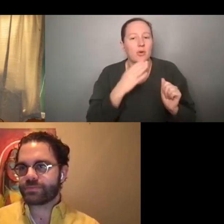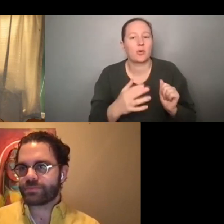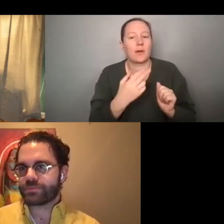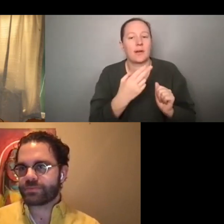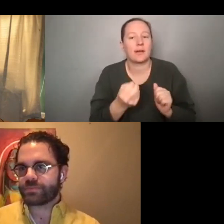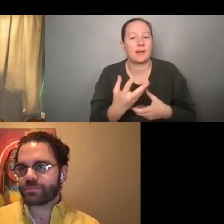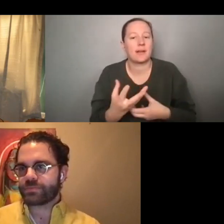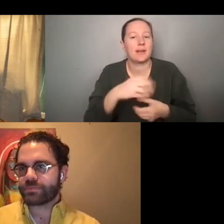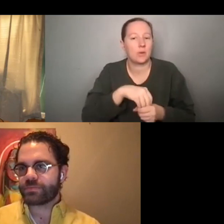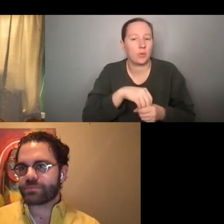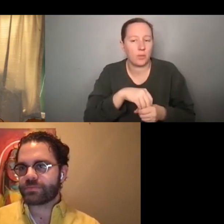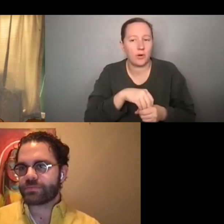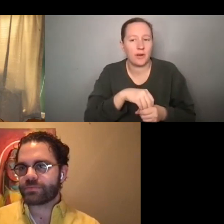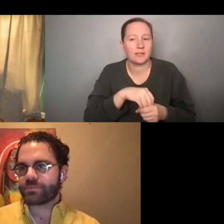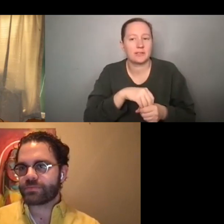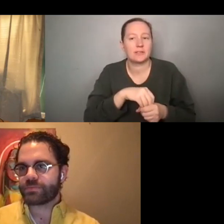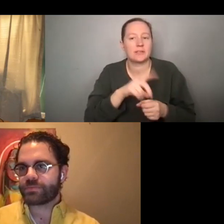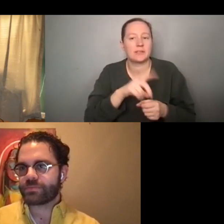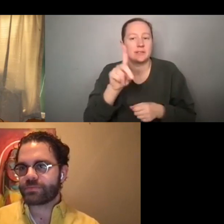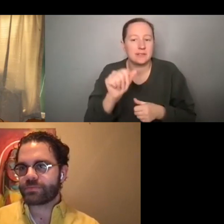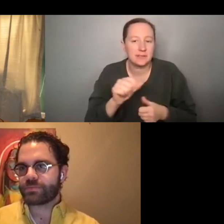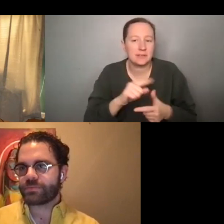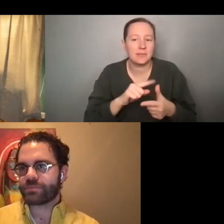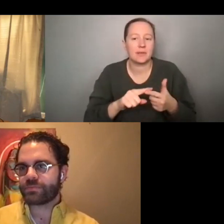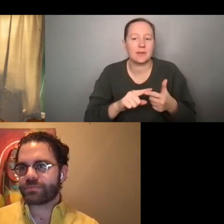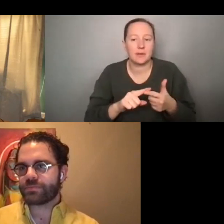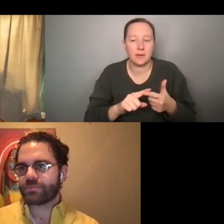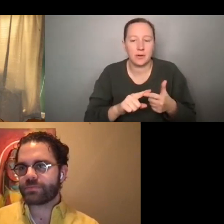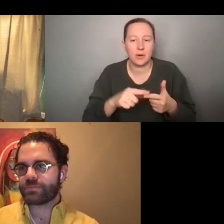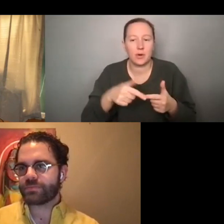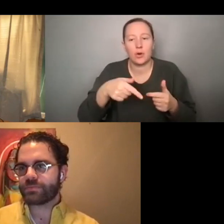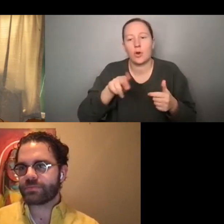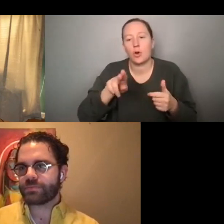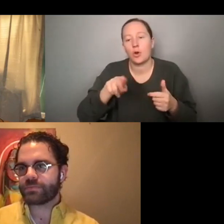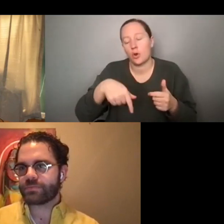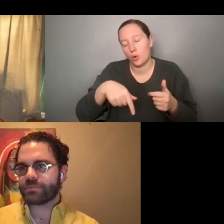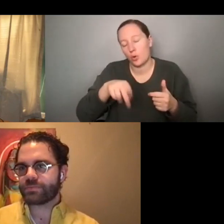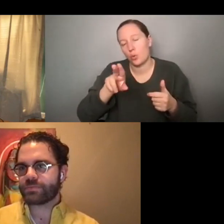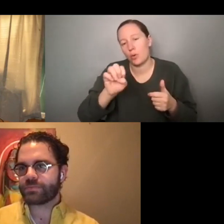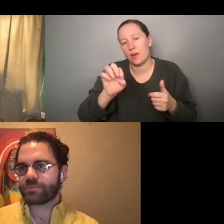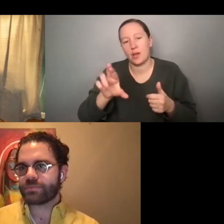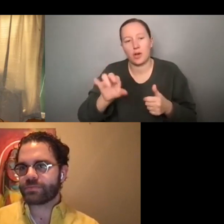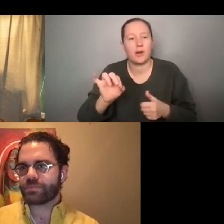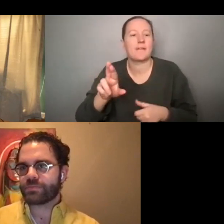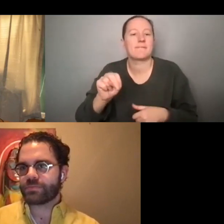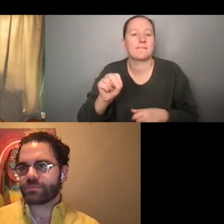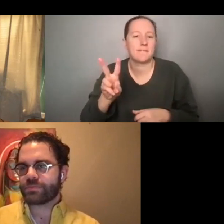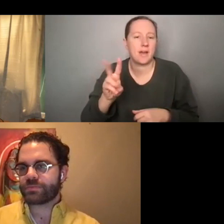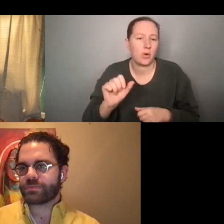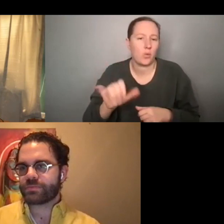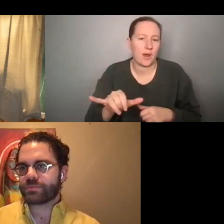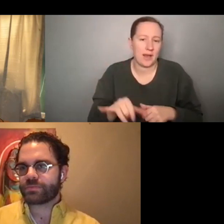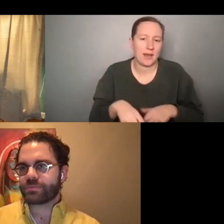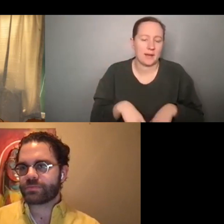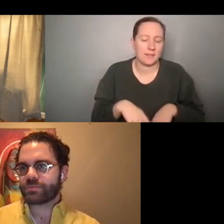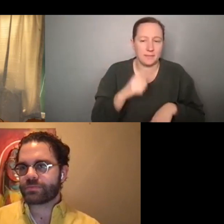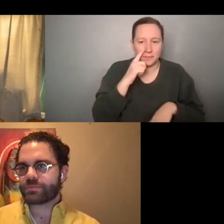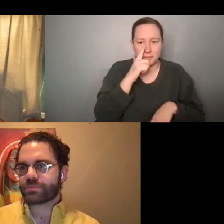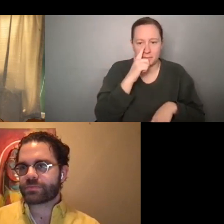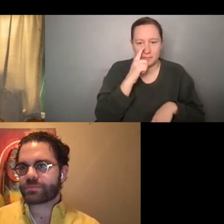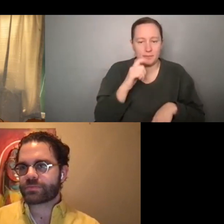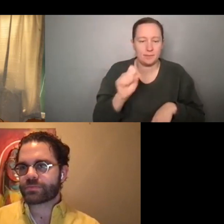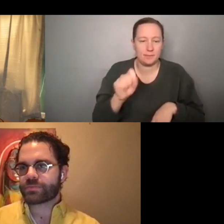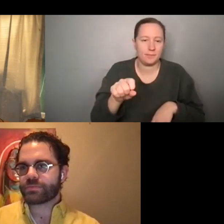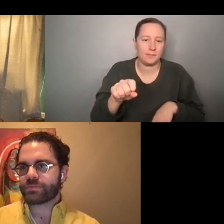incorporates disability and queerness in such a fun way. But yeah, that was,